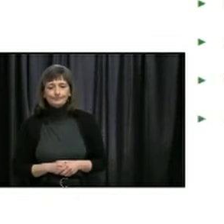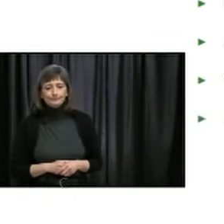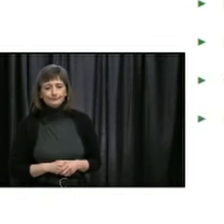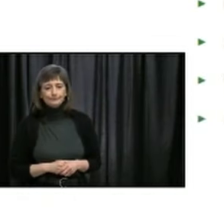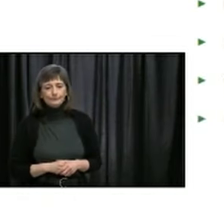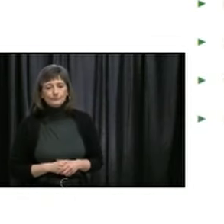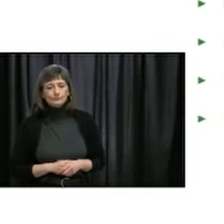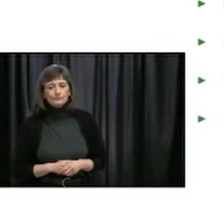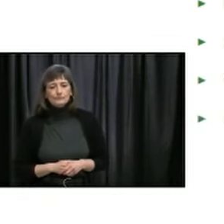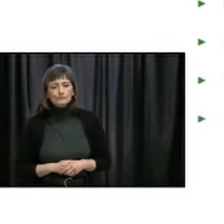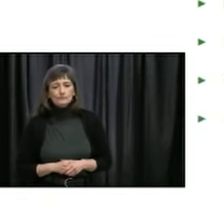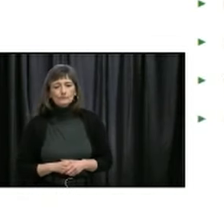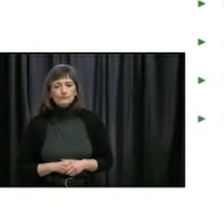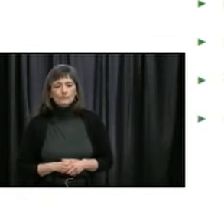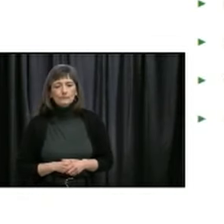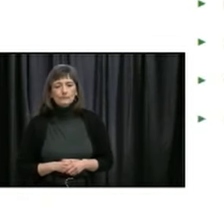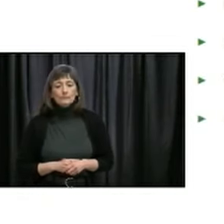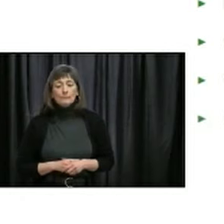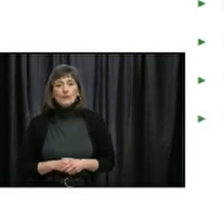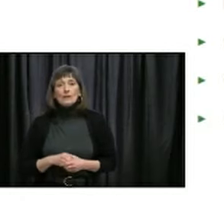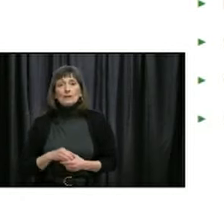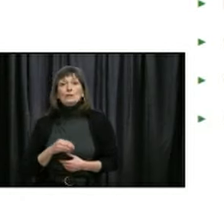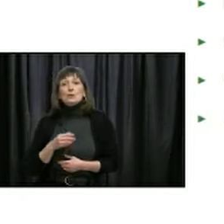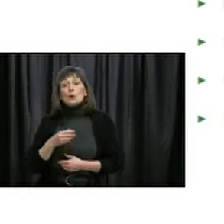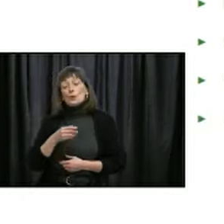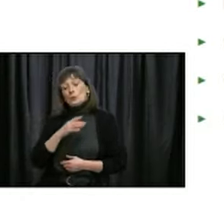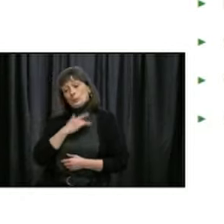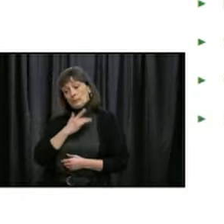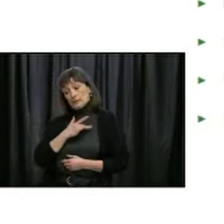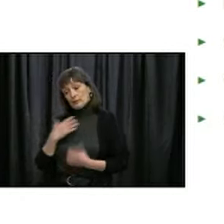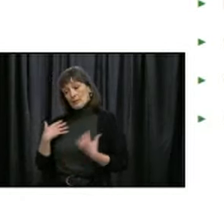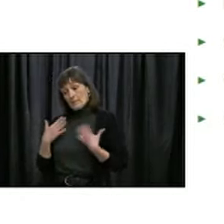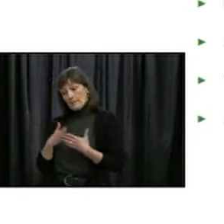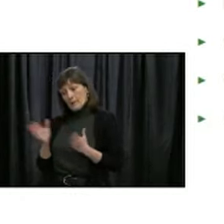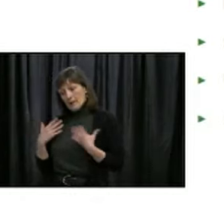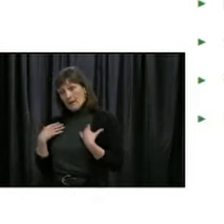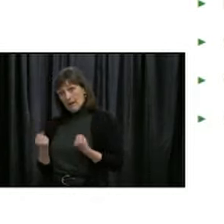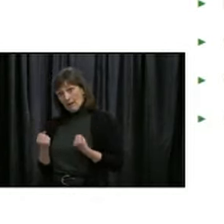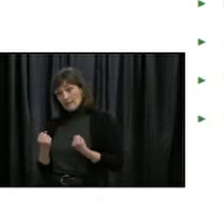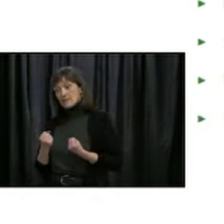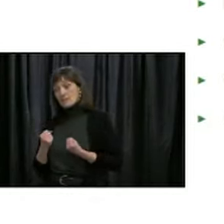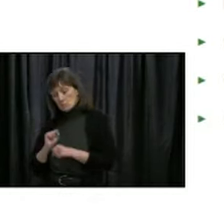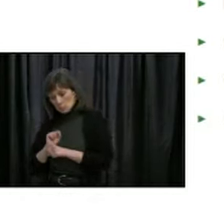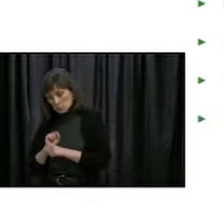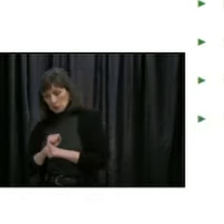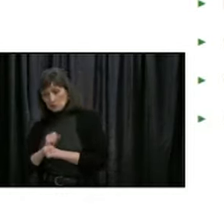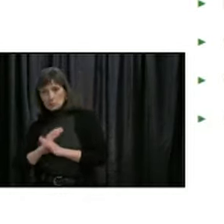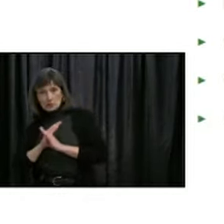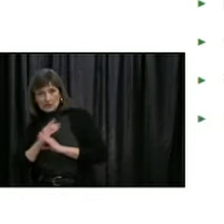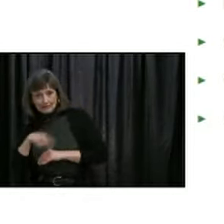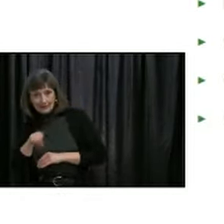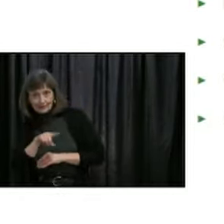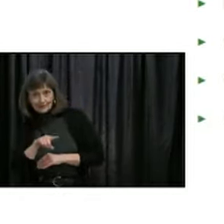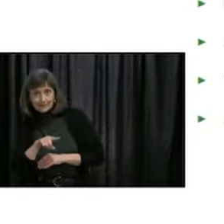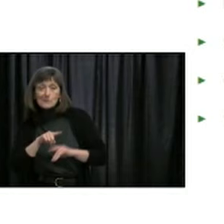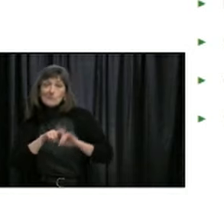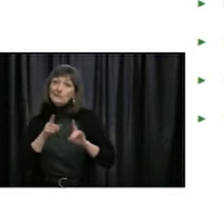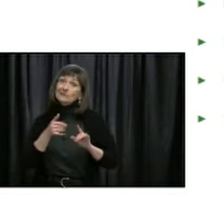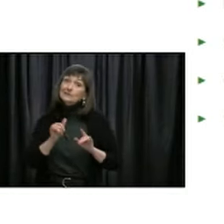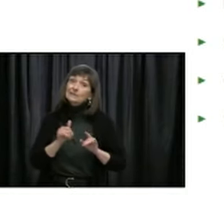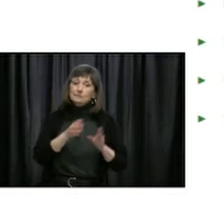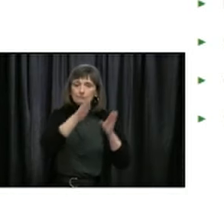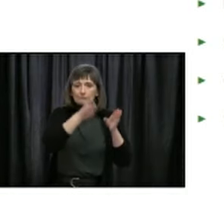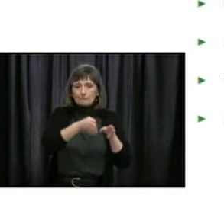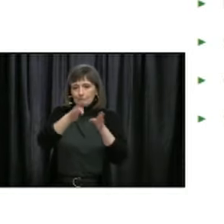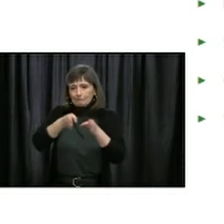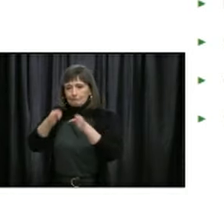So as our provincial public health system works to protect us from COVID-19 on a larger scale, we are all individually still